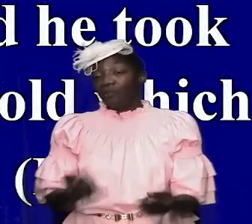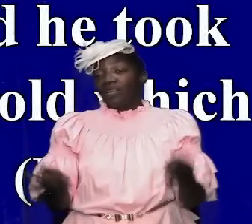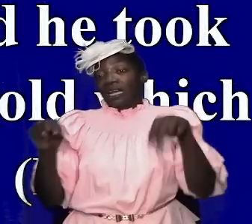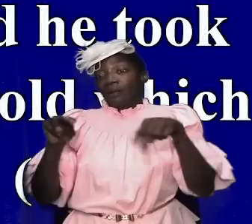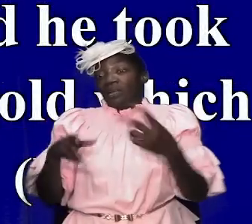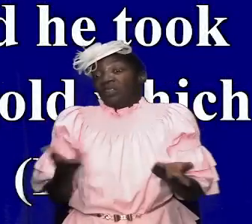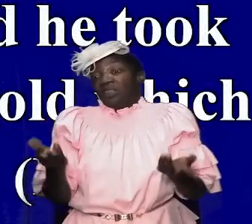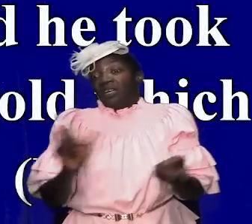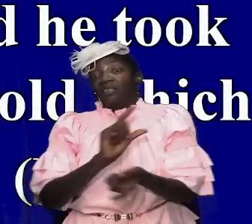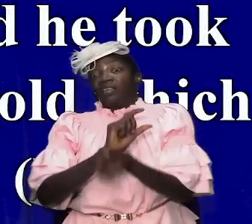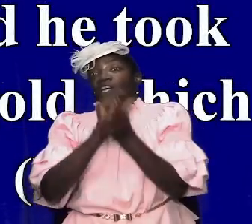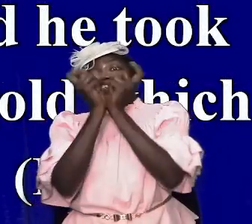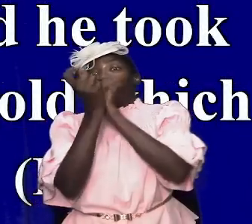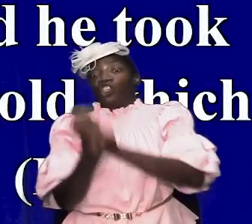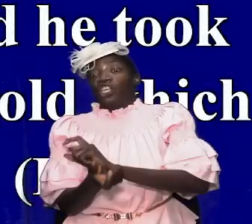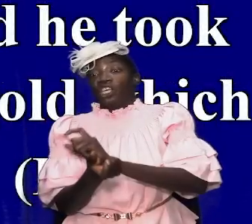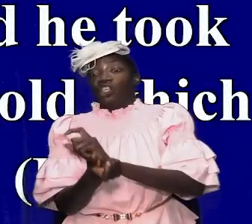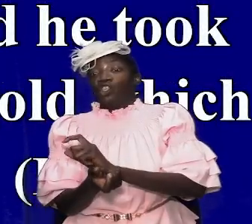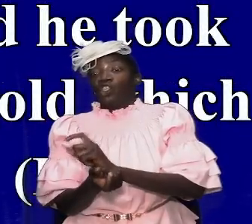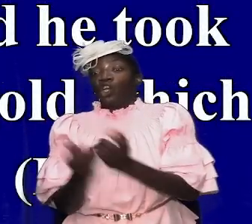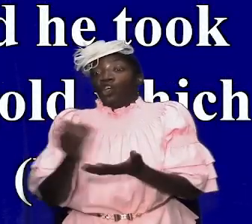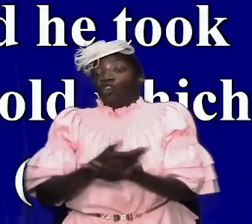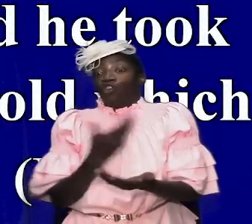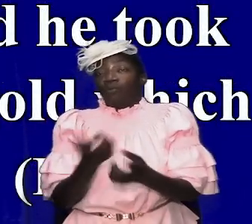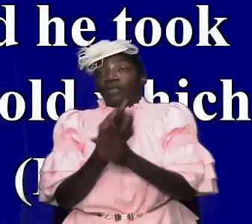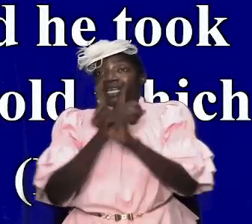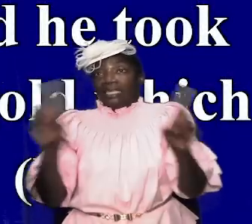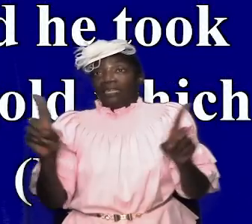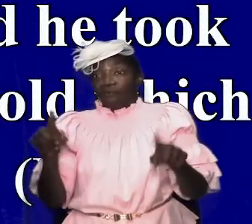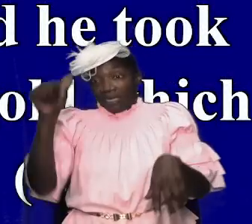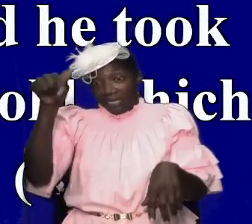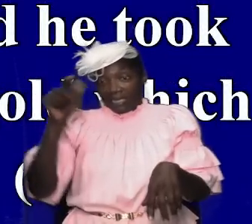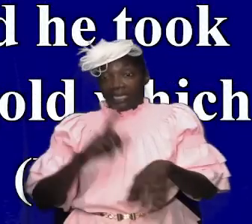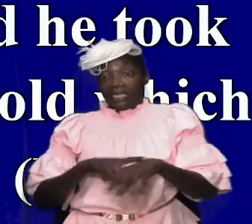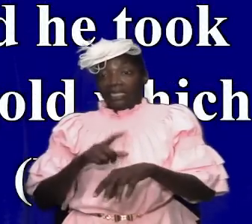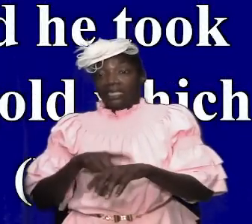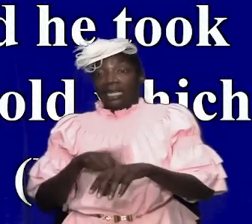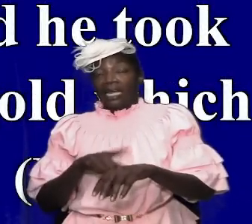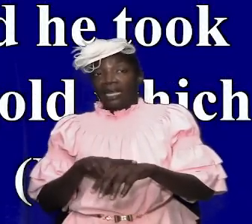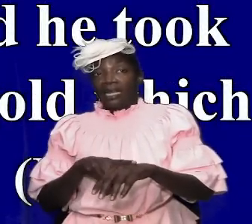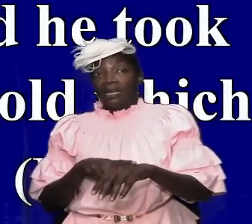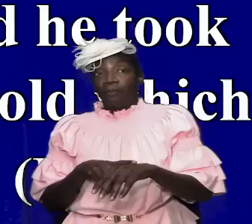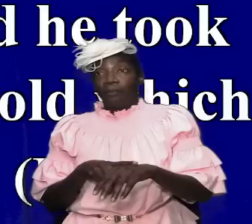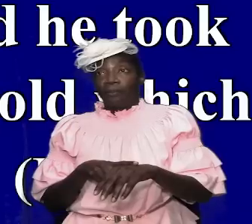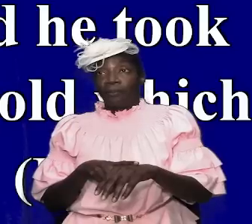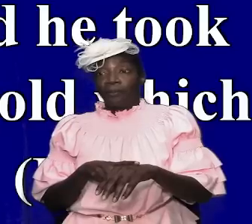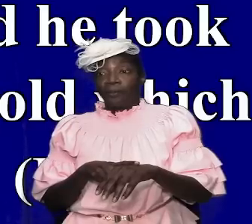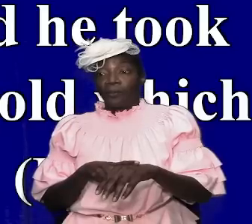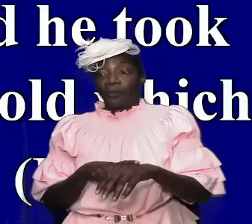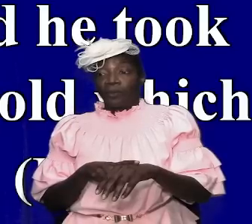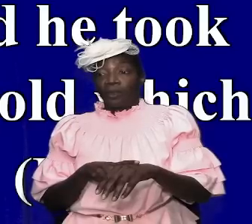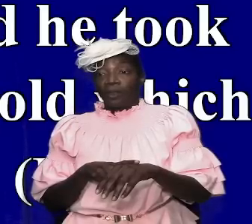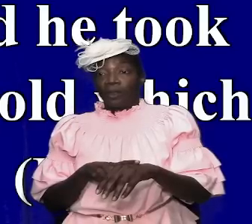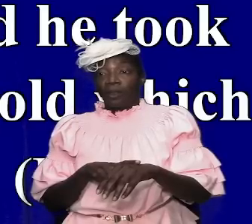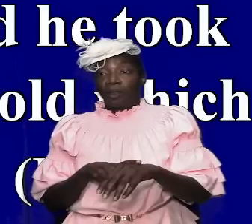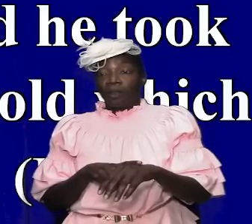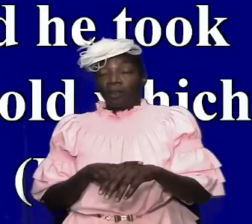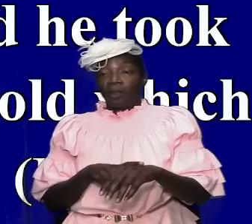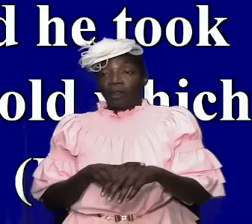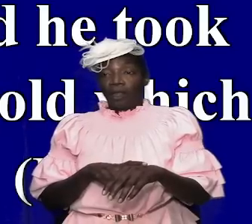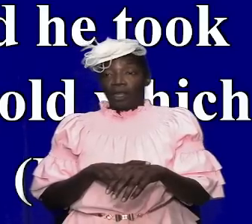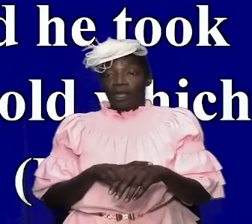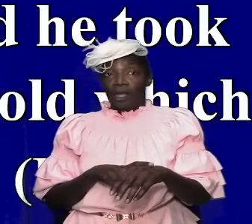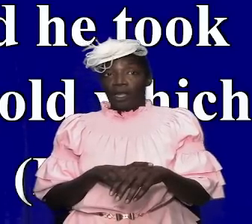change there was something that was different by this time uh real real boom the son